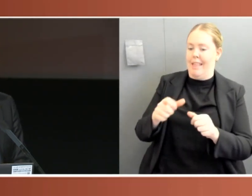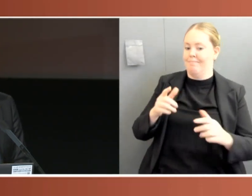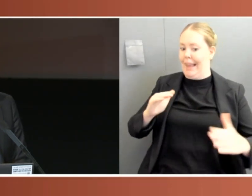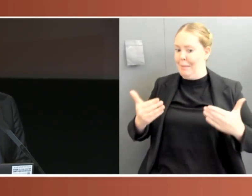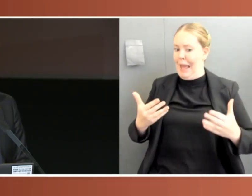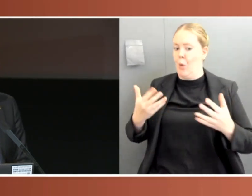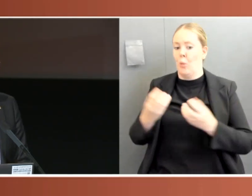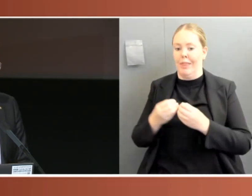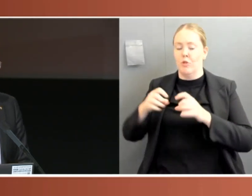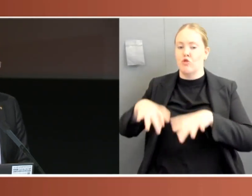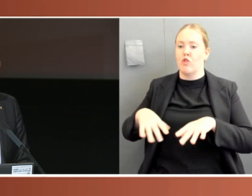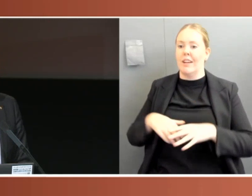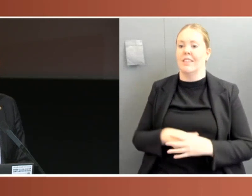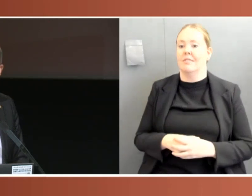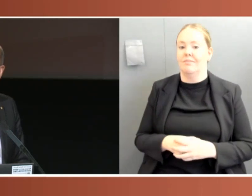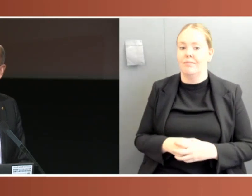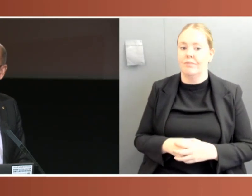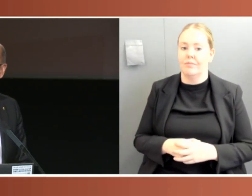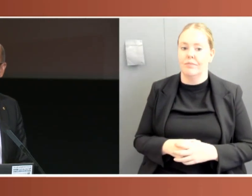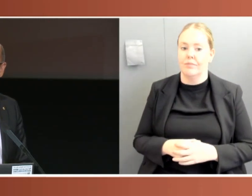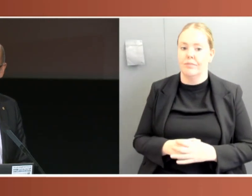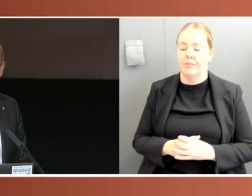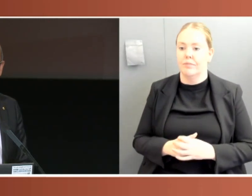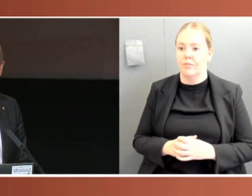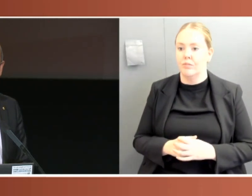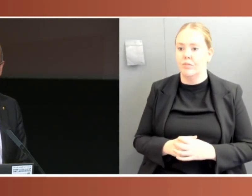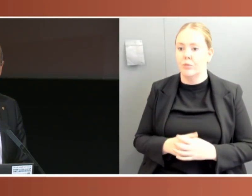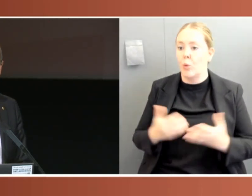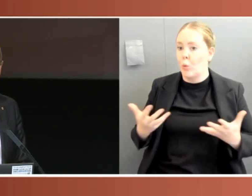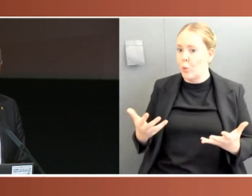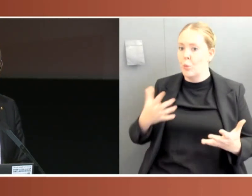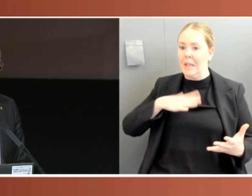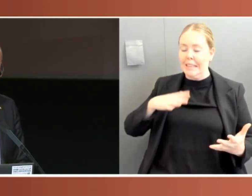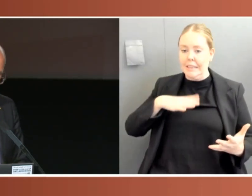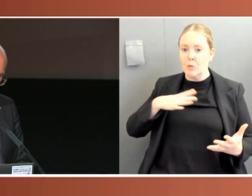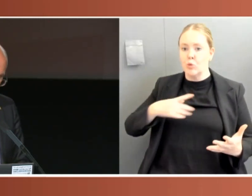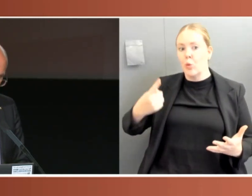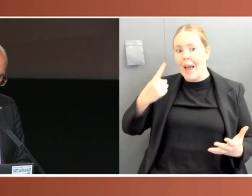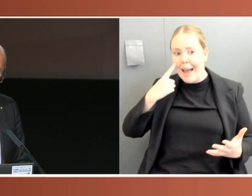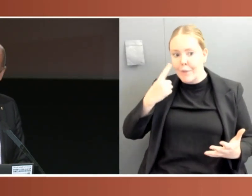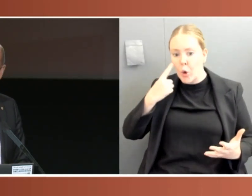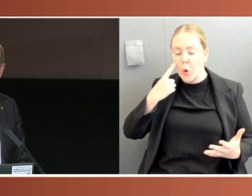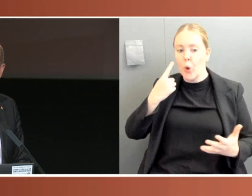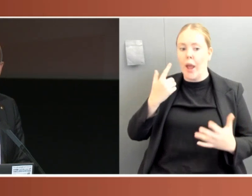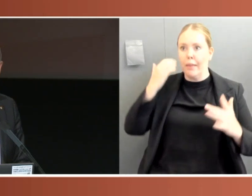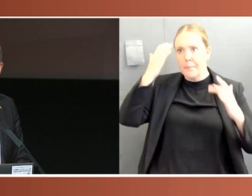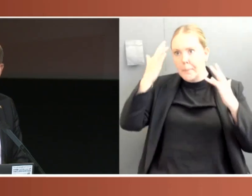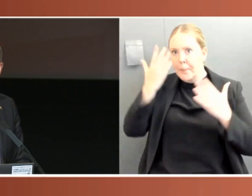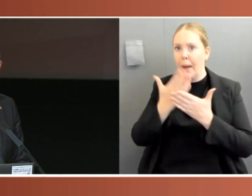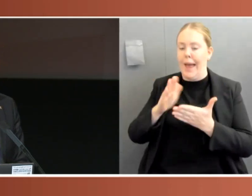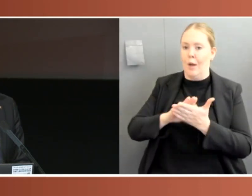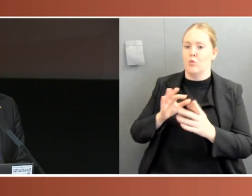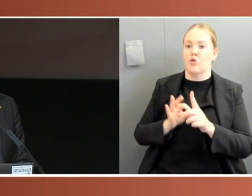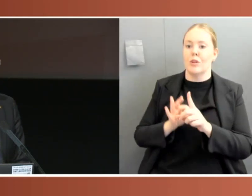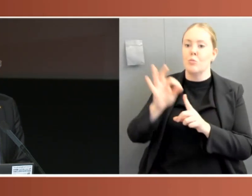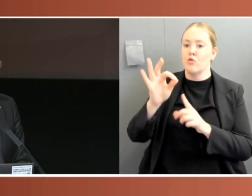possibilities of actually looking at this work and thinking about the prospect of improving Parliament because it's our view that even